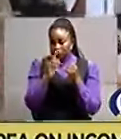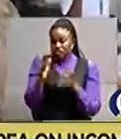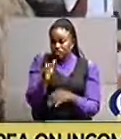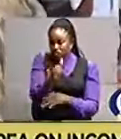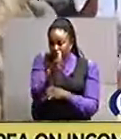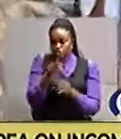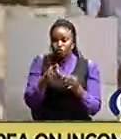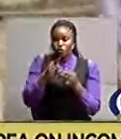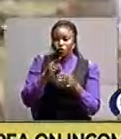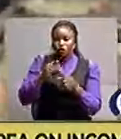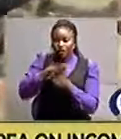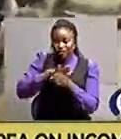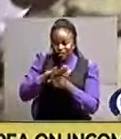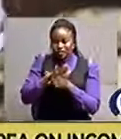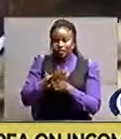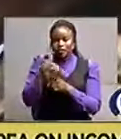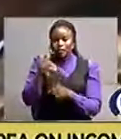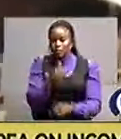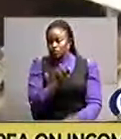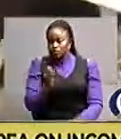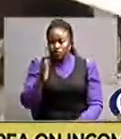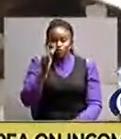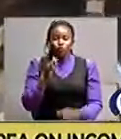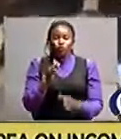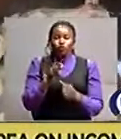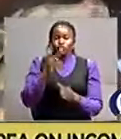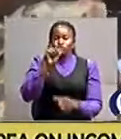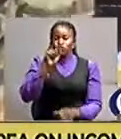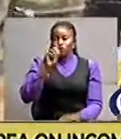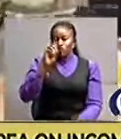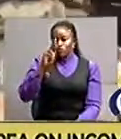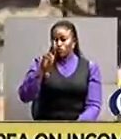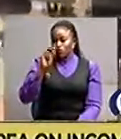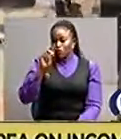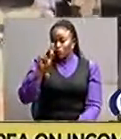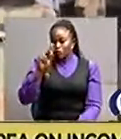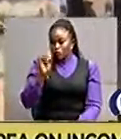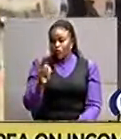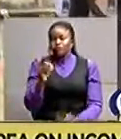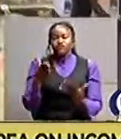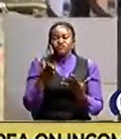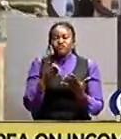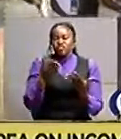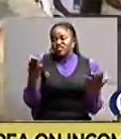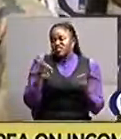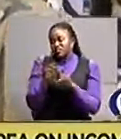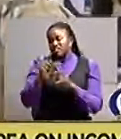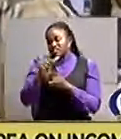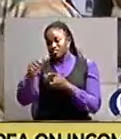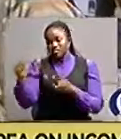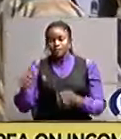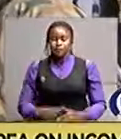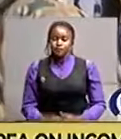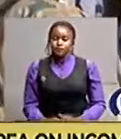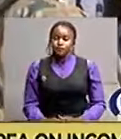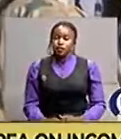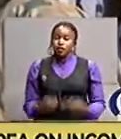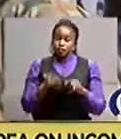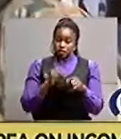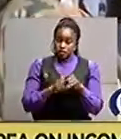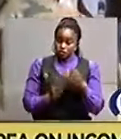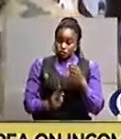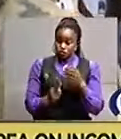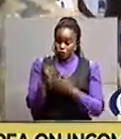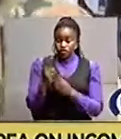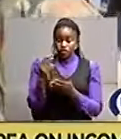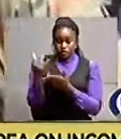kasese bundibujo ntoroko kamwenge chegegua and unyangabu launching the ranzuri